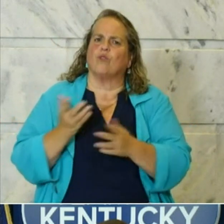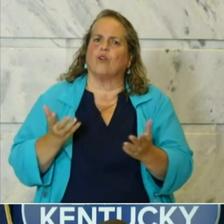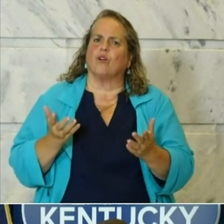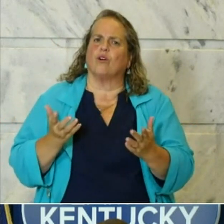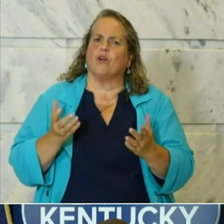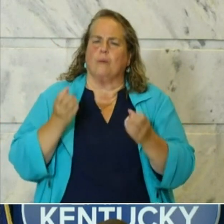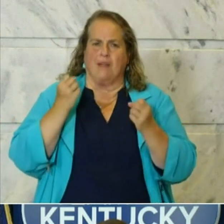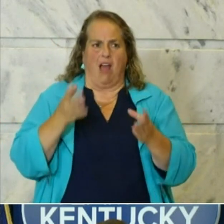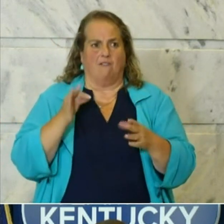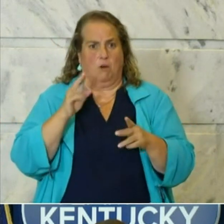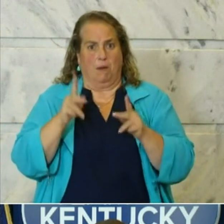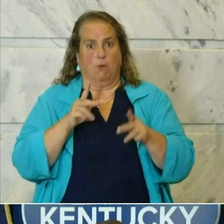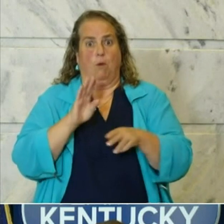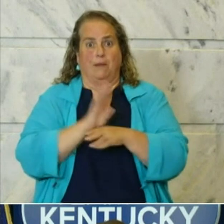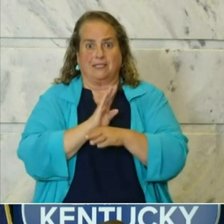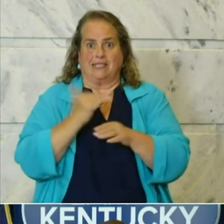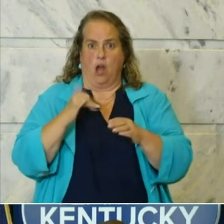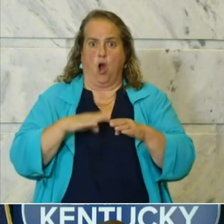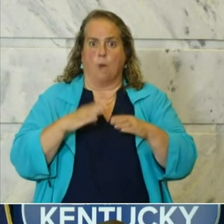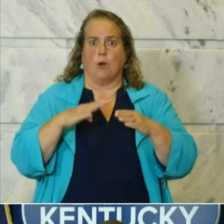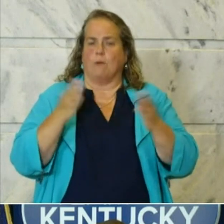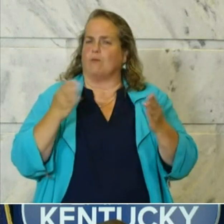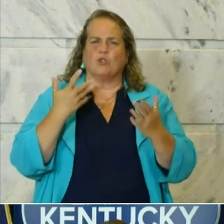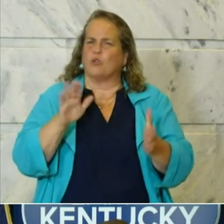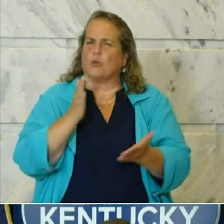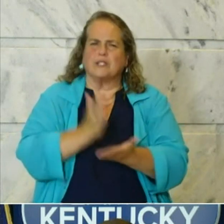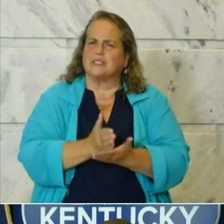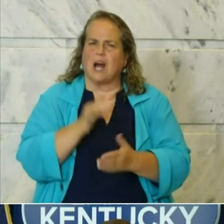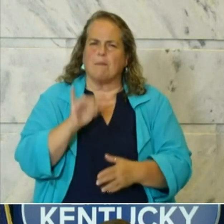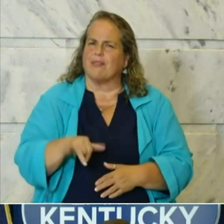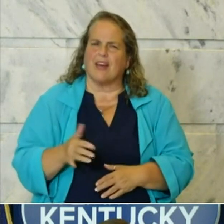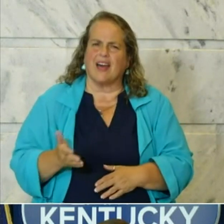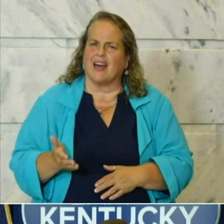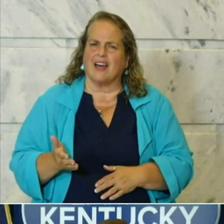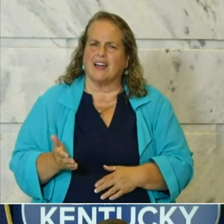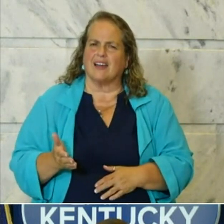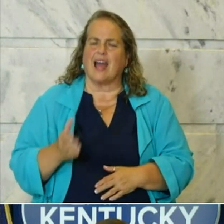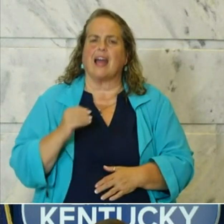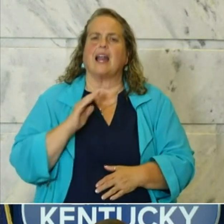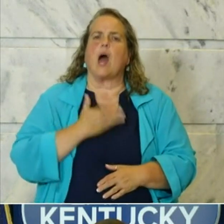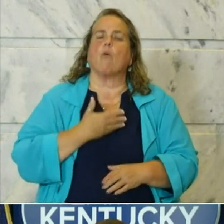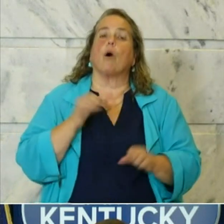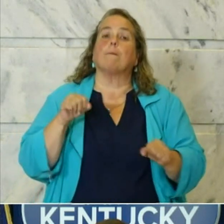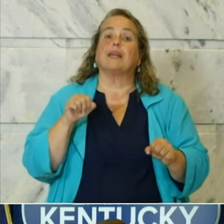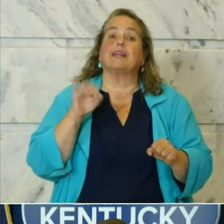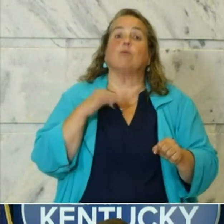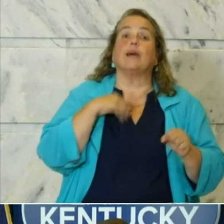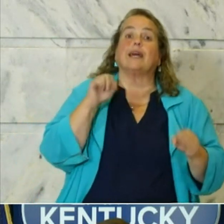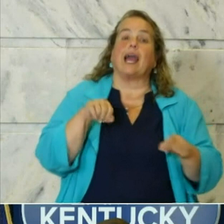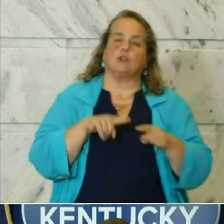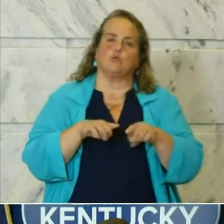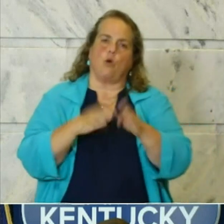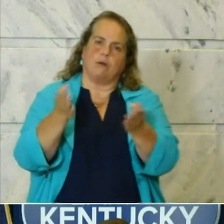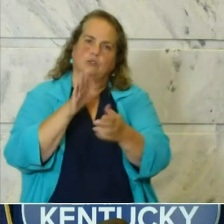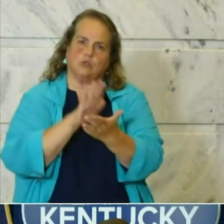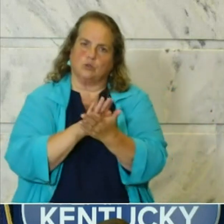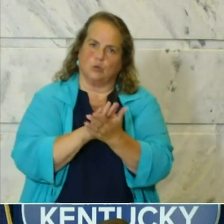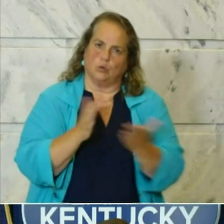I don't think any of us want to stop that. And then it's also our ability when we can to open schools.